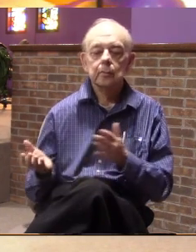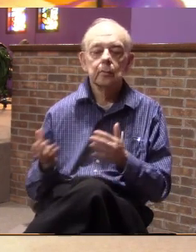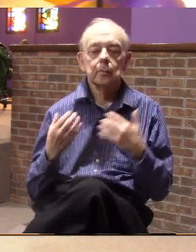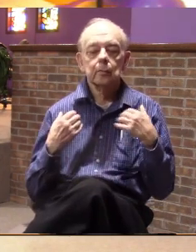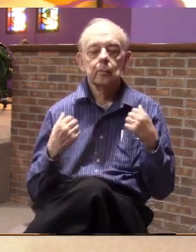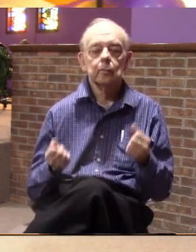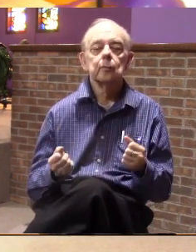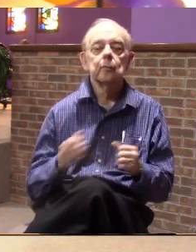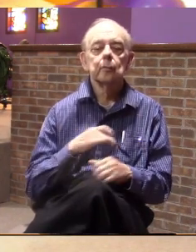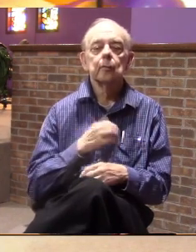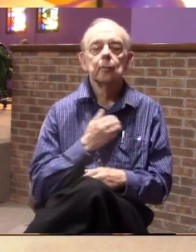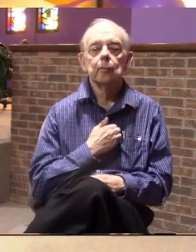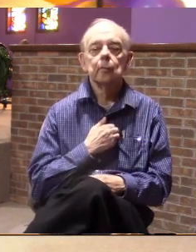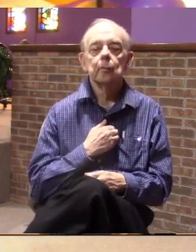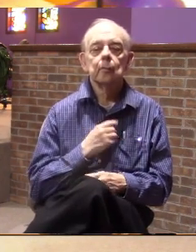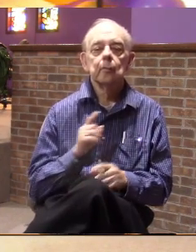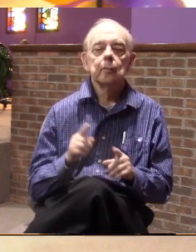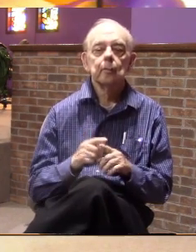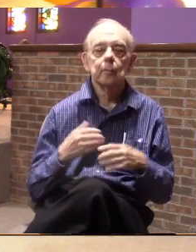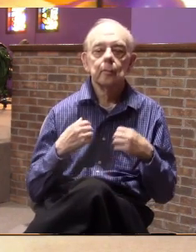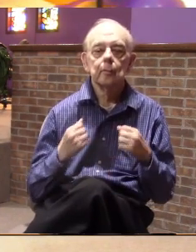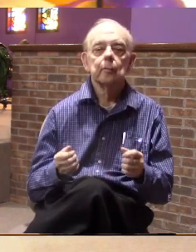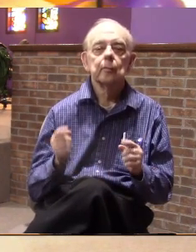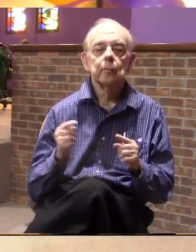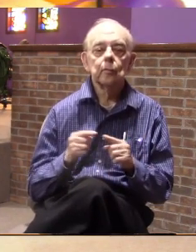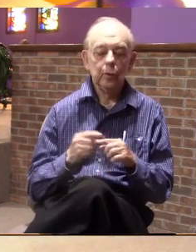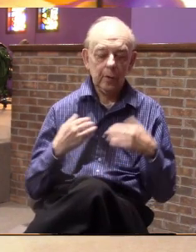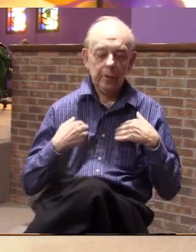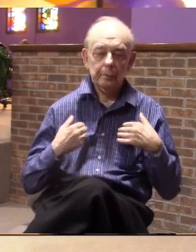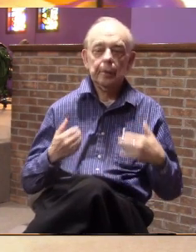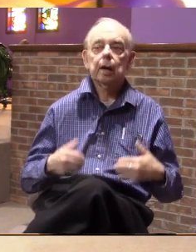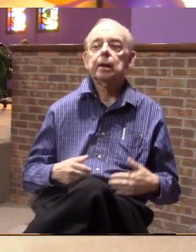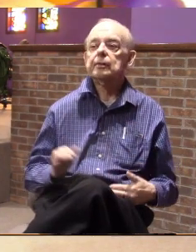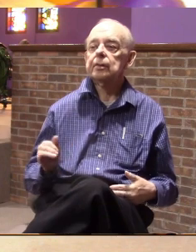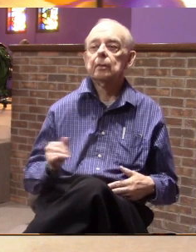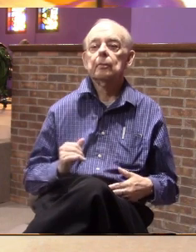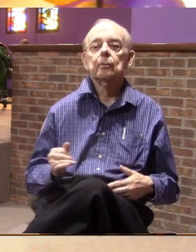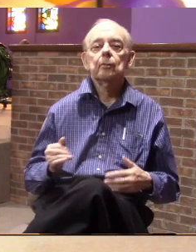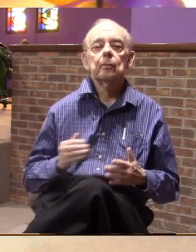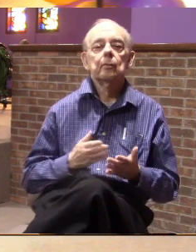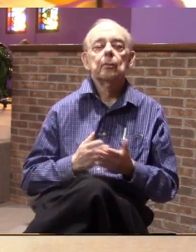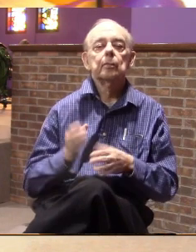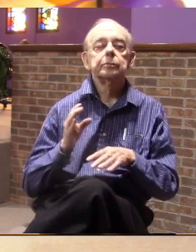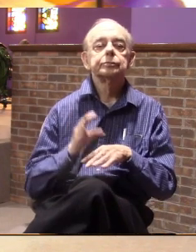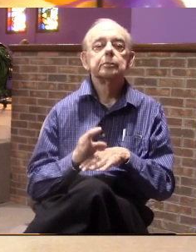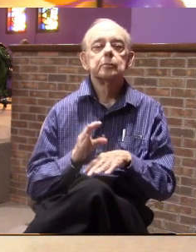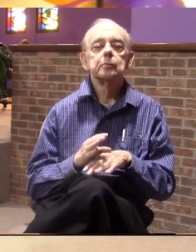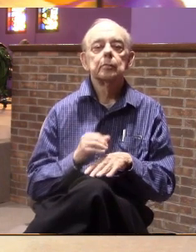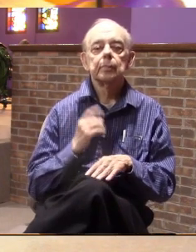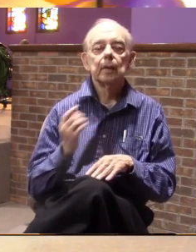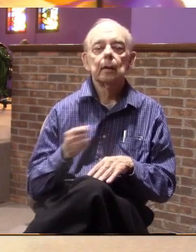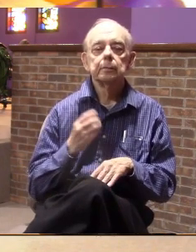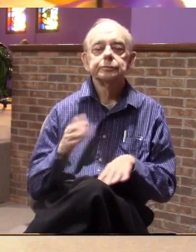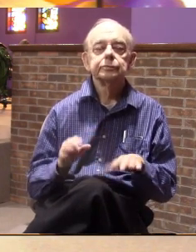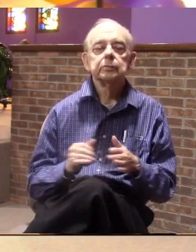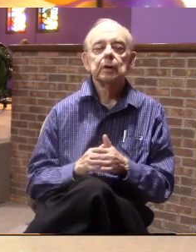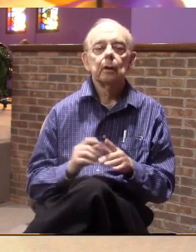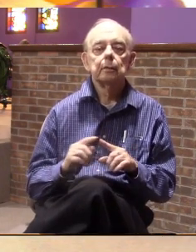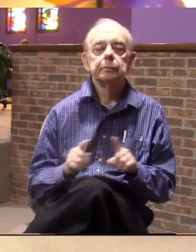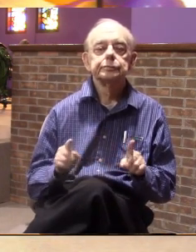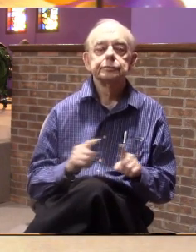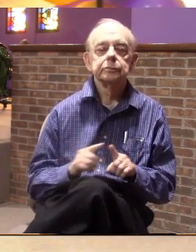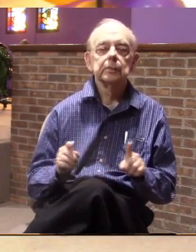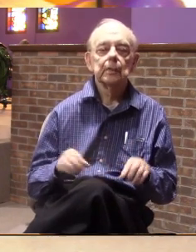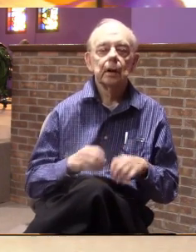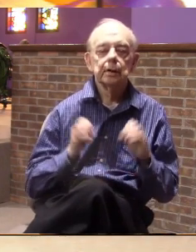healing to the soul but also to bring healing to the body through the church. Not only did he do that but